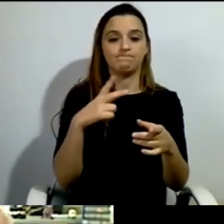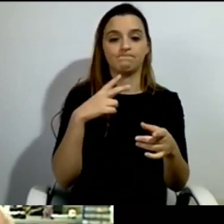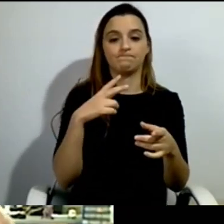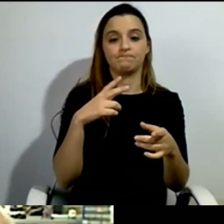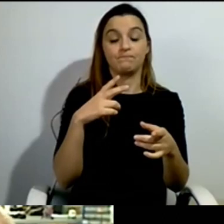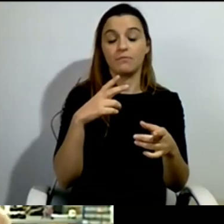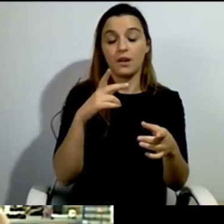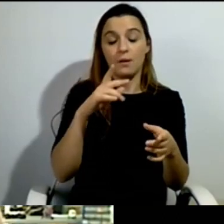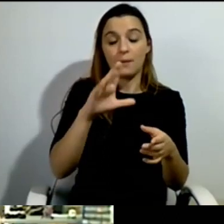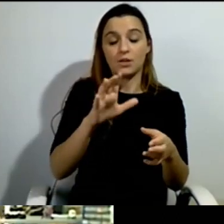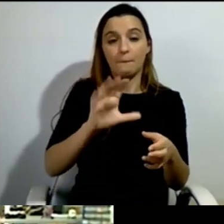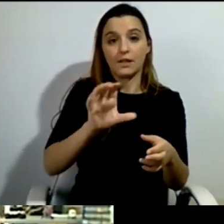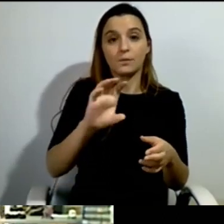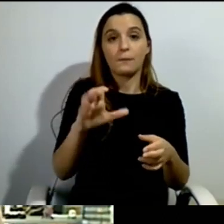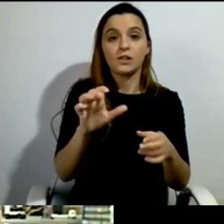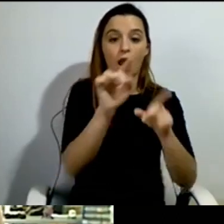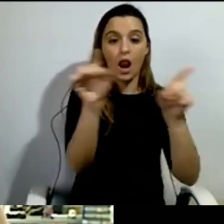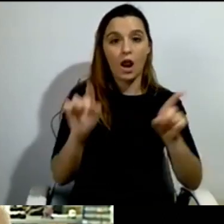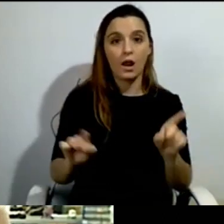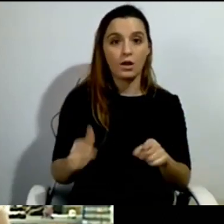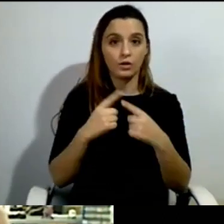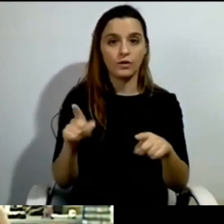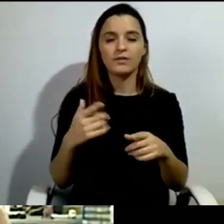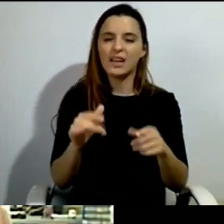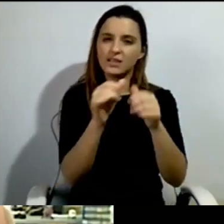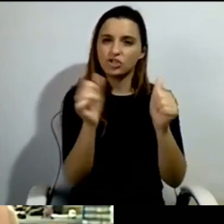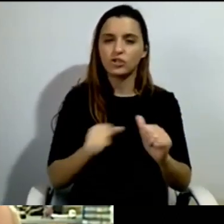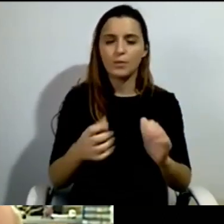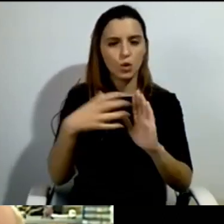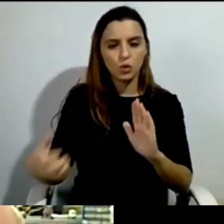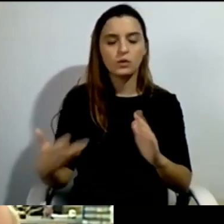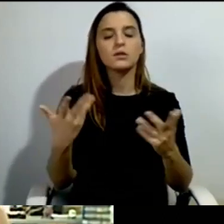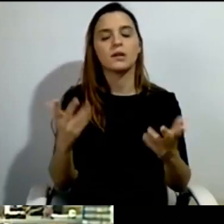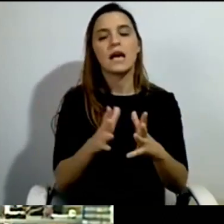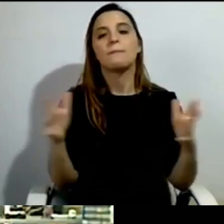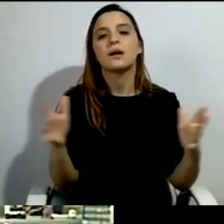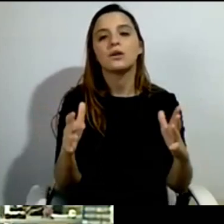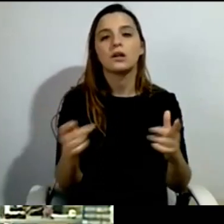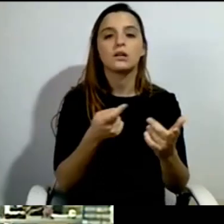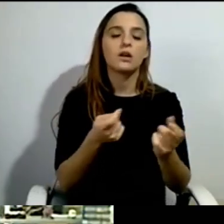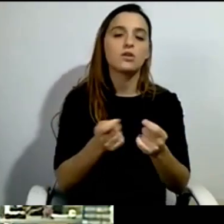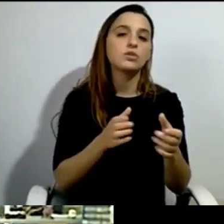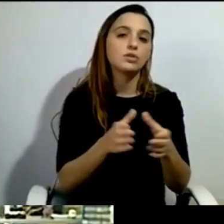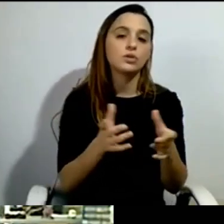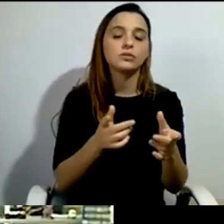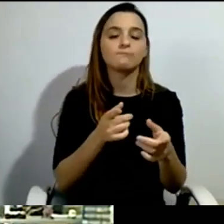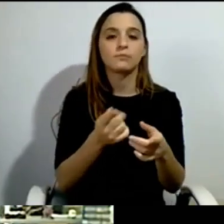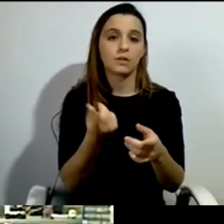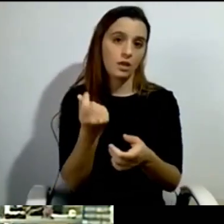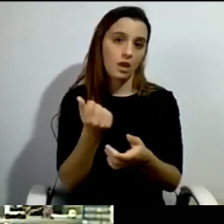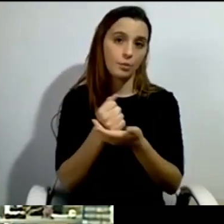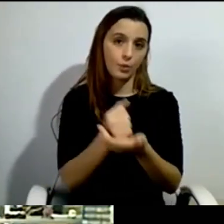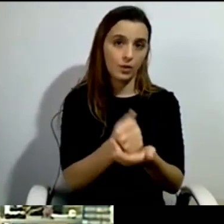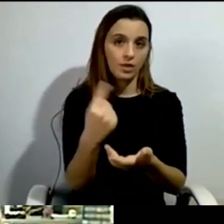these organizations were subsidized by the government to give out services to disabled people